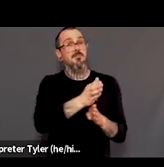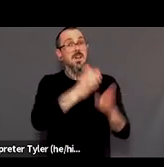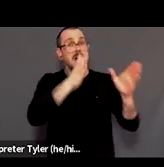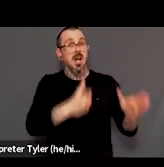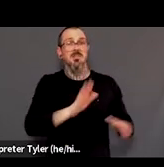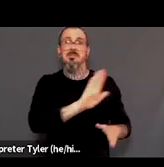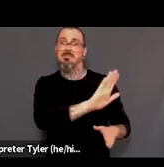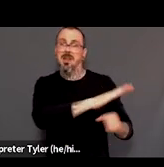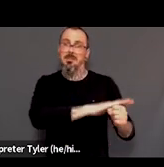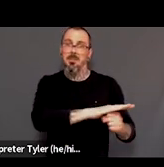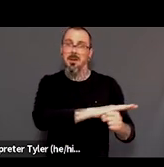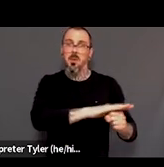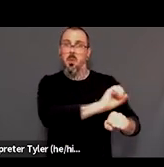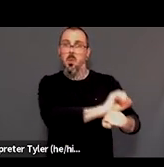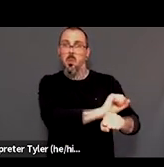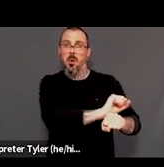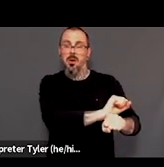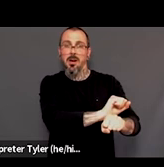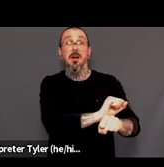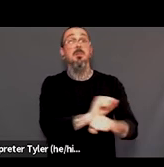emotional and spiritual well-being